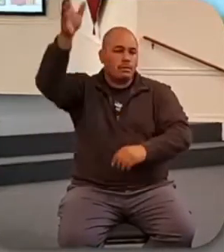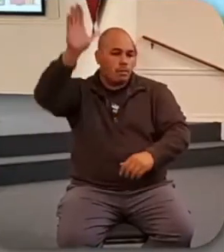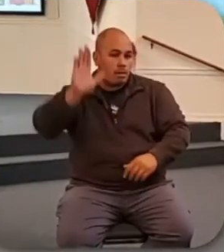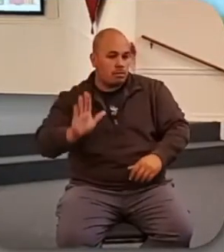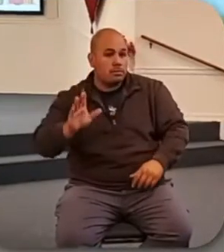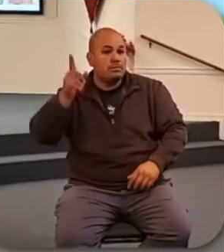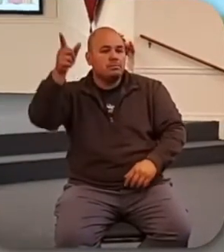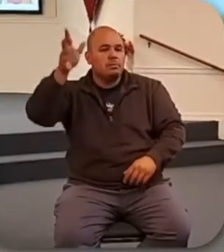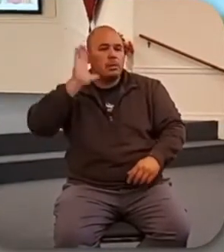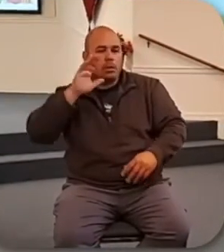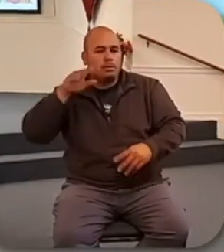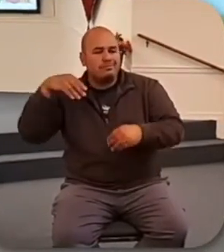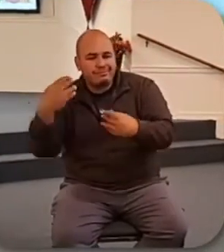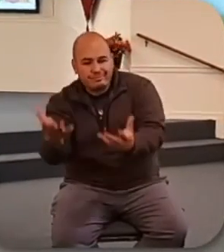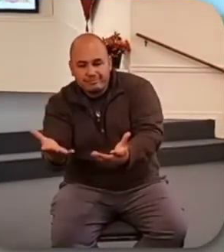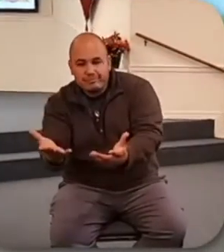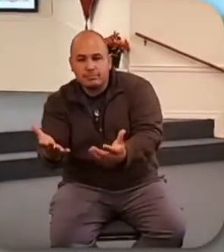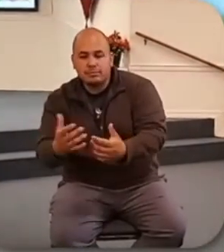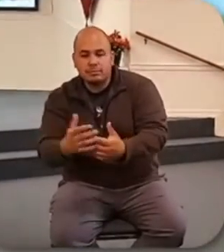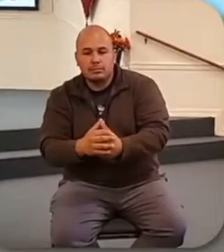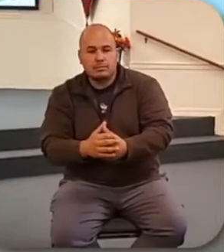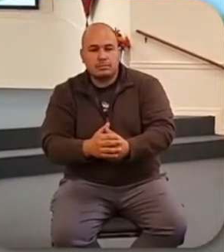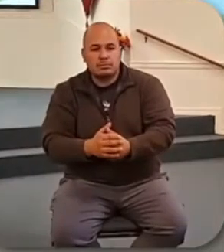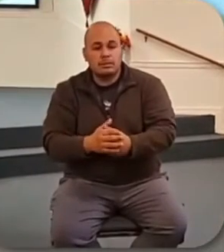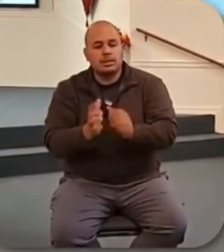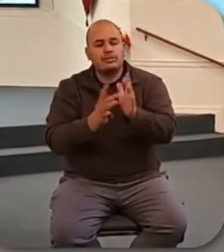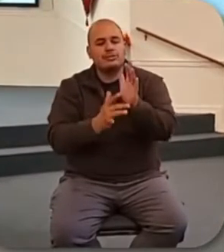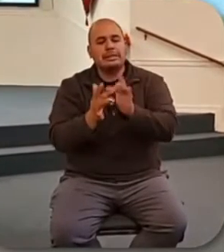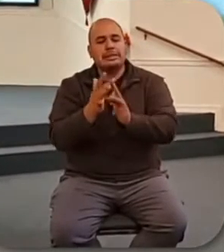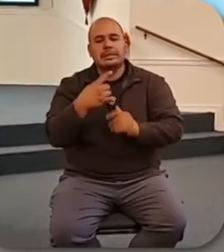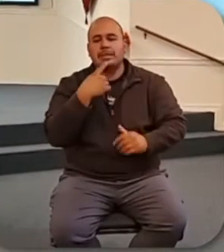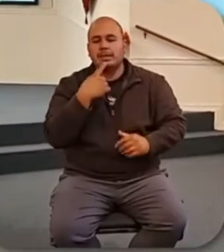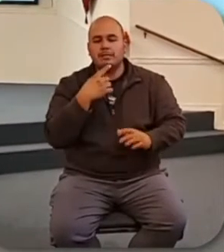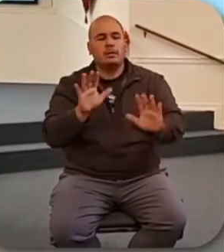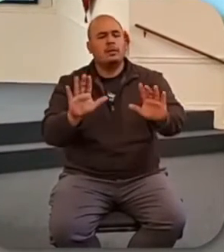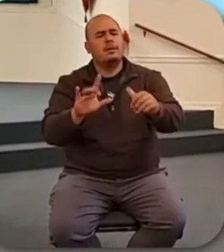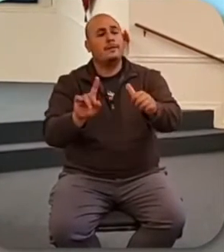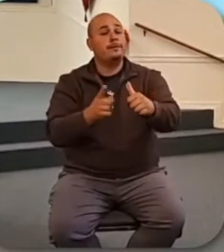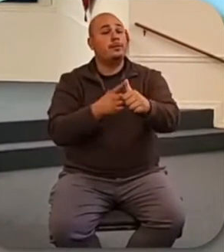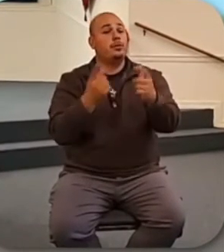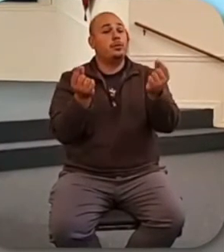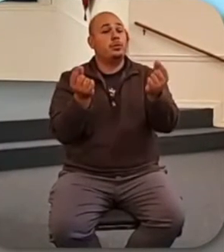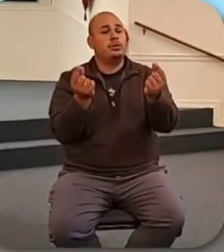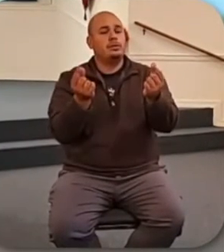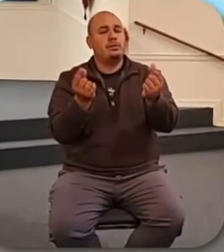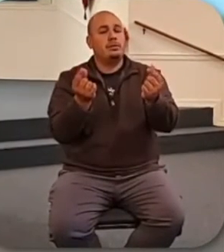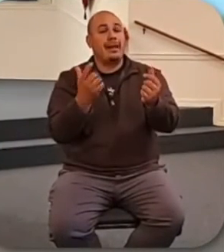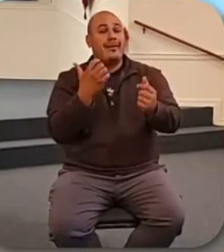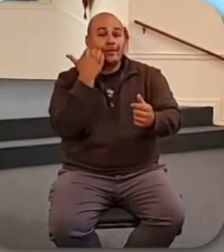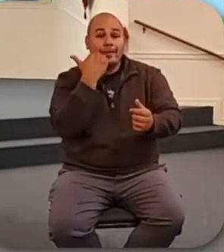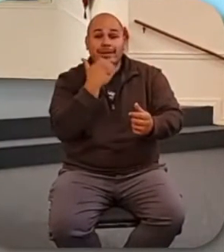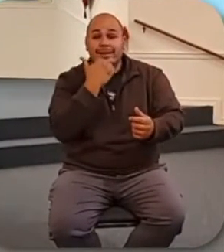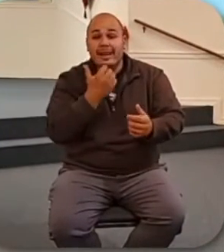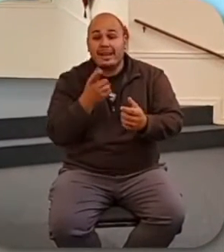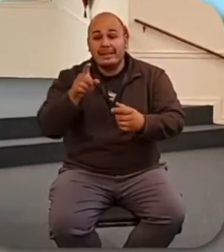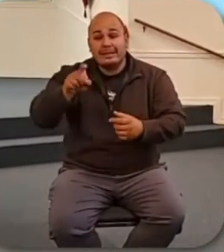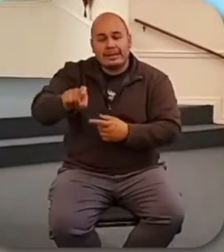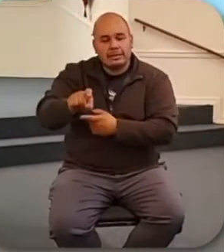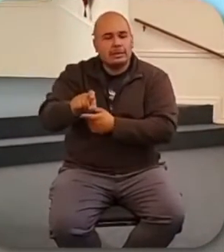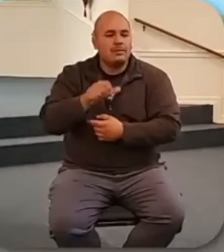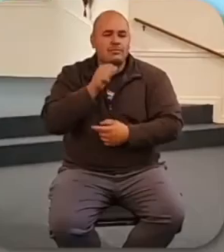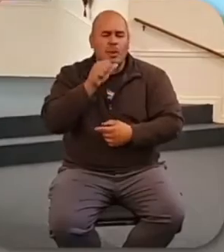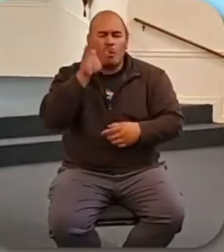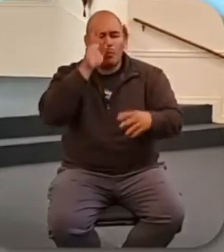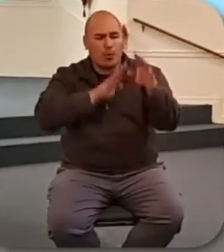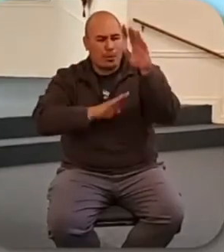First, Jesus says, don't worry about the daily necessities of life. The pagan world,